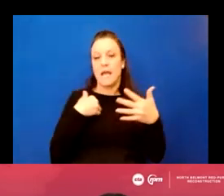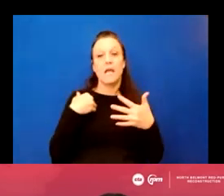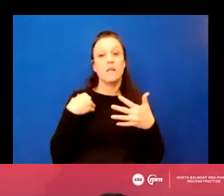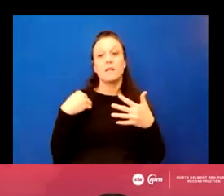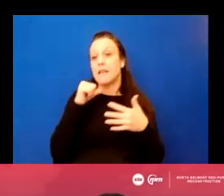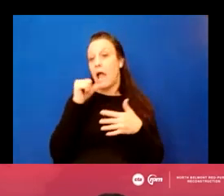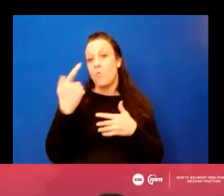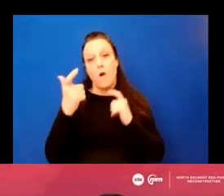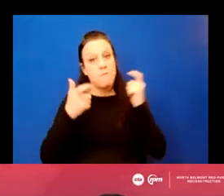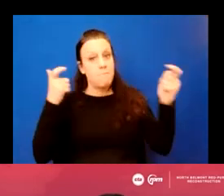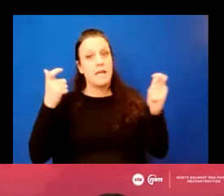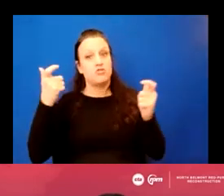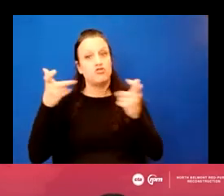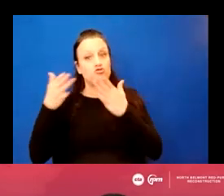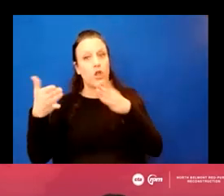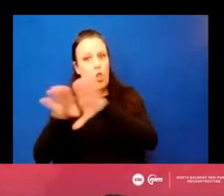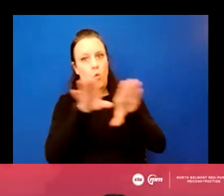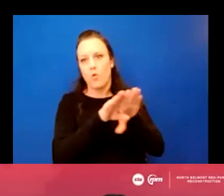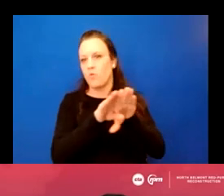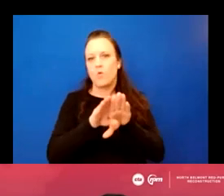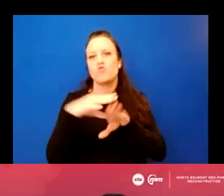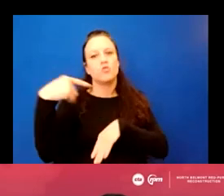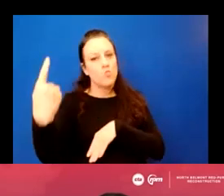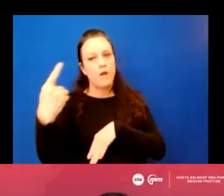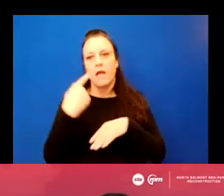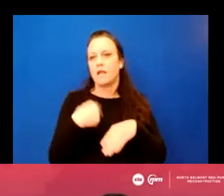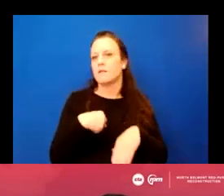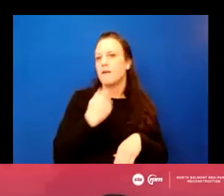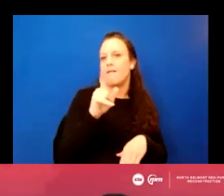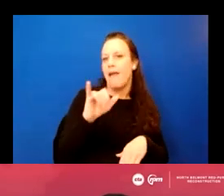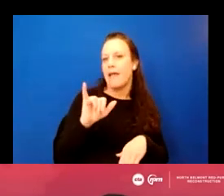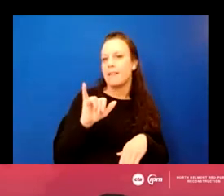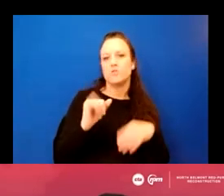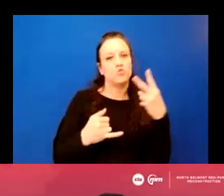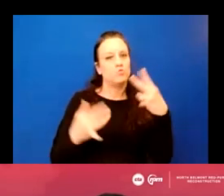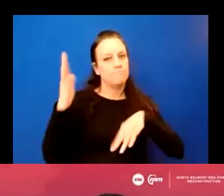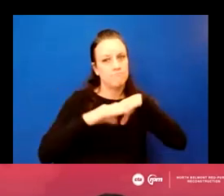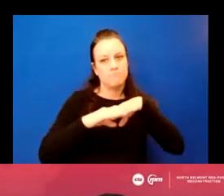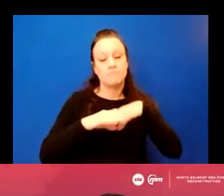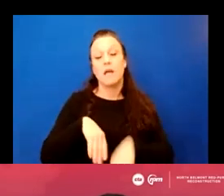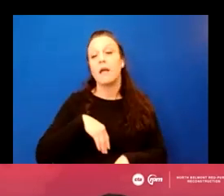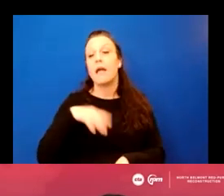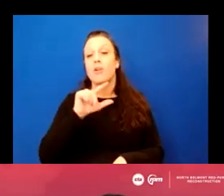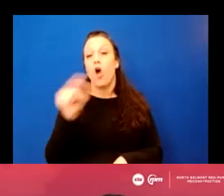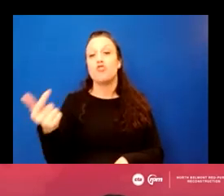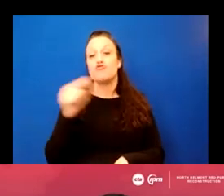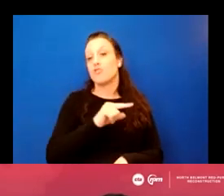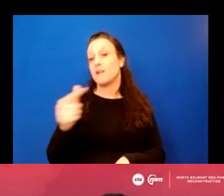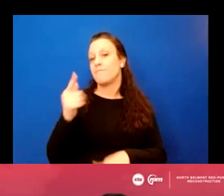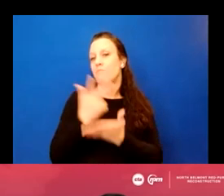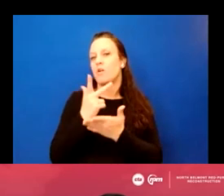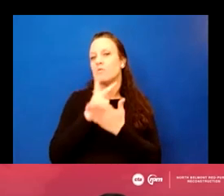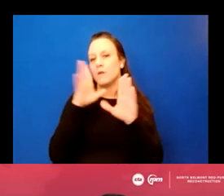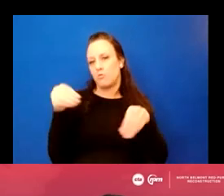street is closed and no more than two alleys are closed at a time. Alternative parking for affected residents will be provided by the